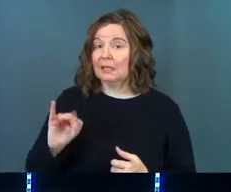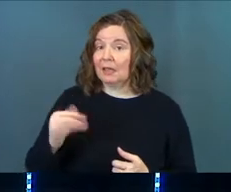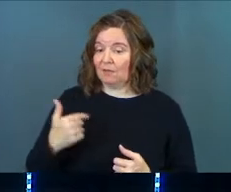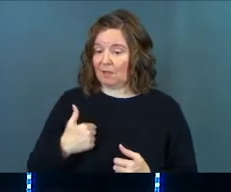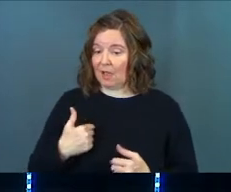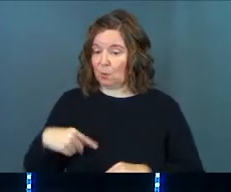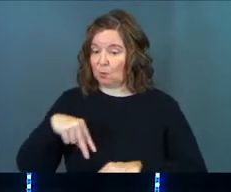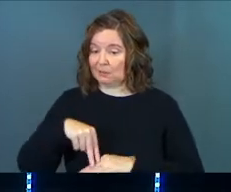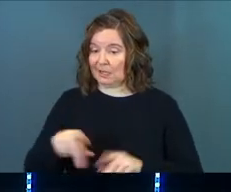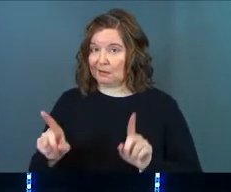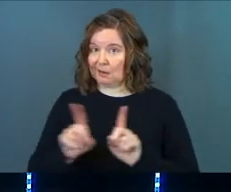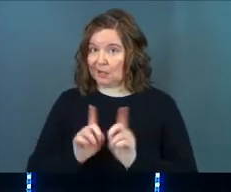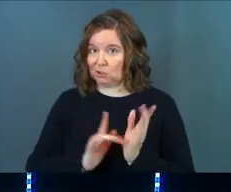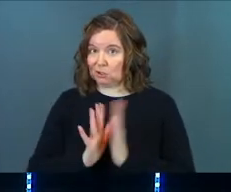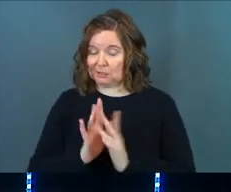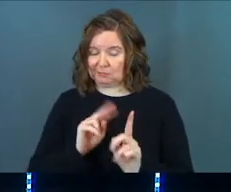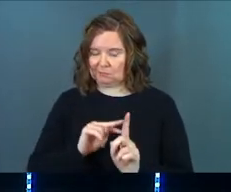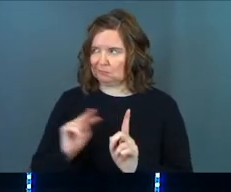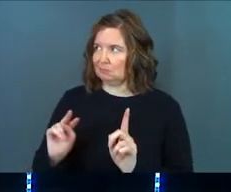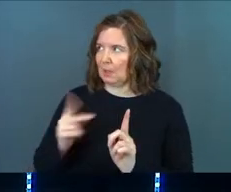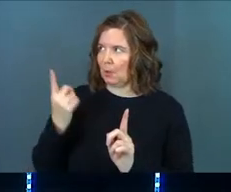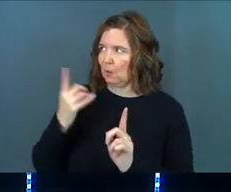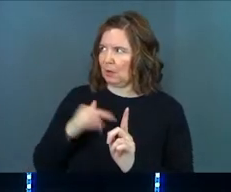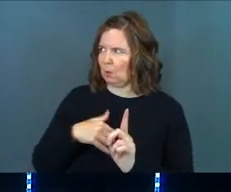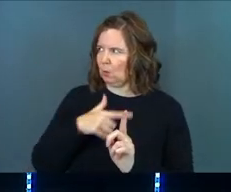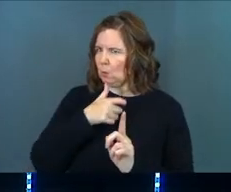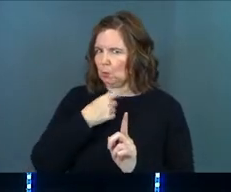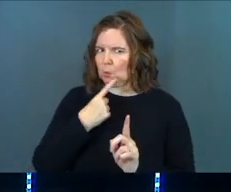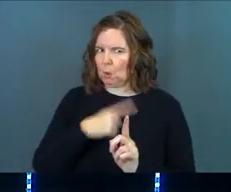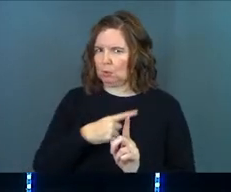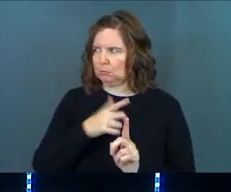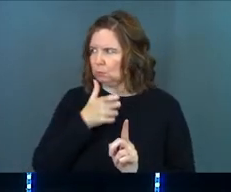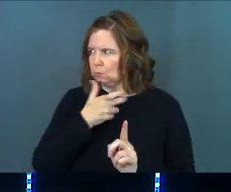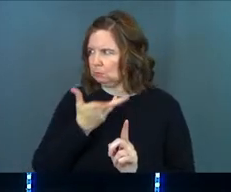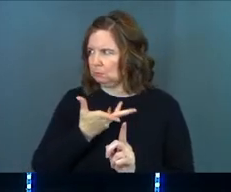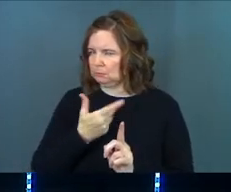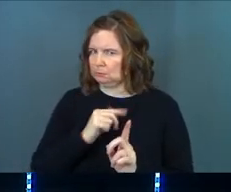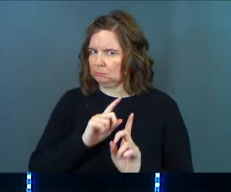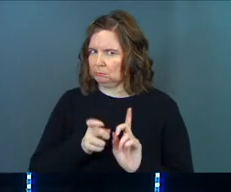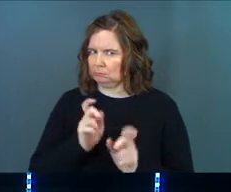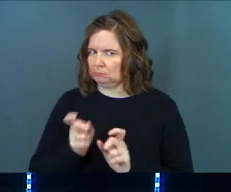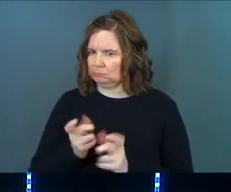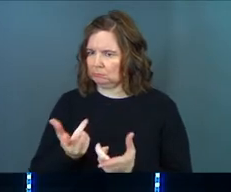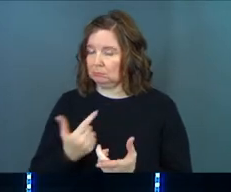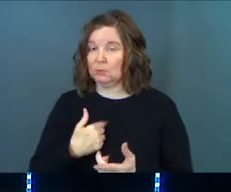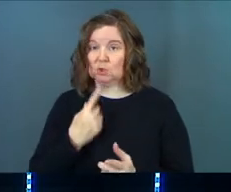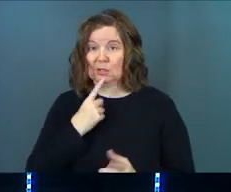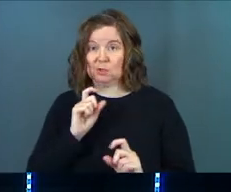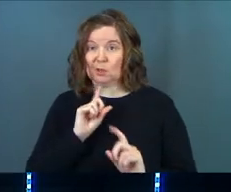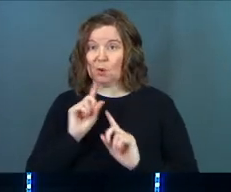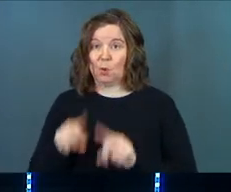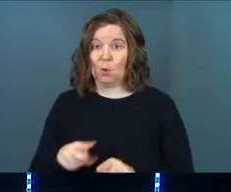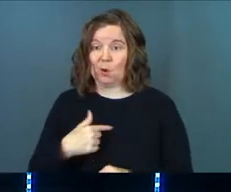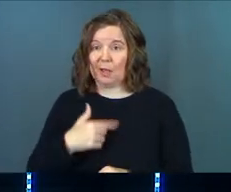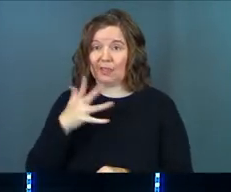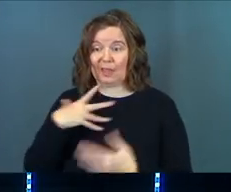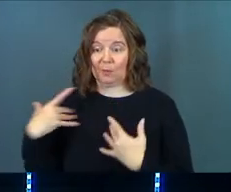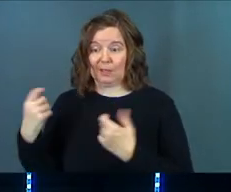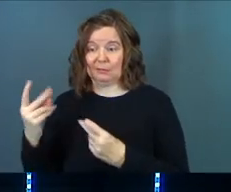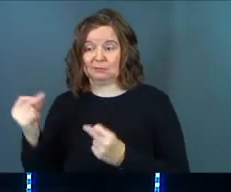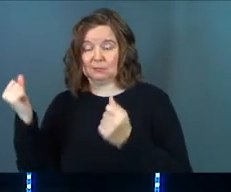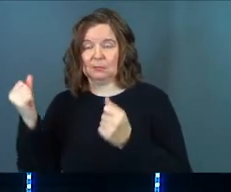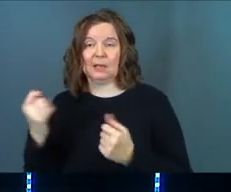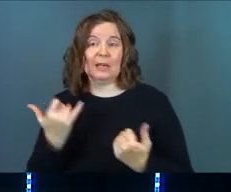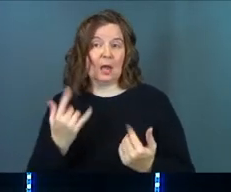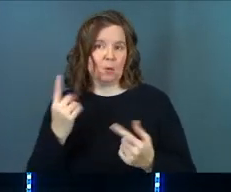I was standing there next to Jesus, I might wonder that. Who's getting the orders here, Jesus? He says, can just give an order, and the guy will be healed.